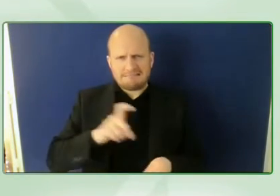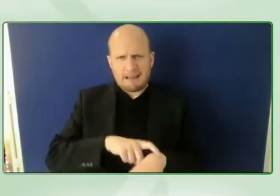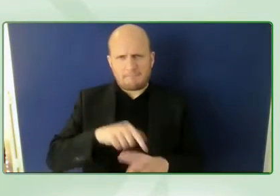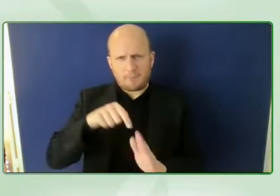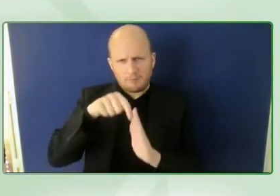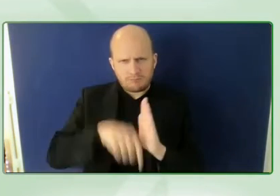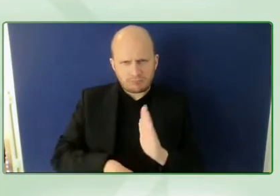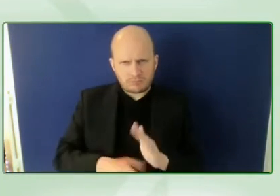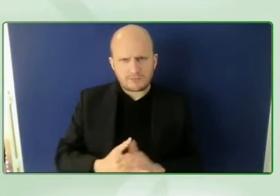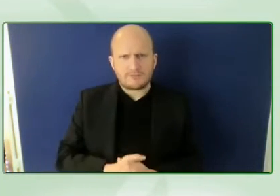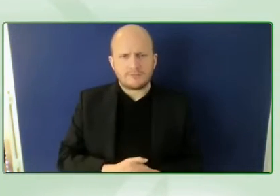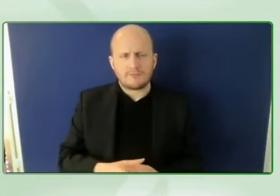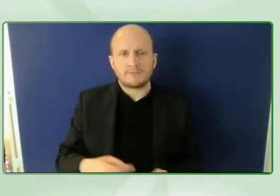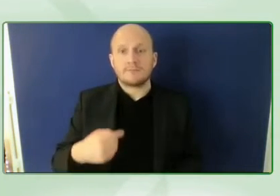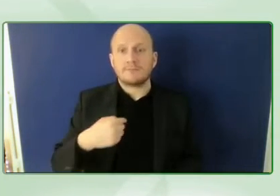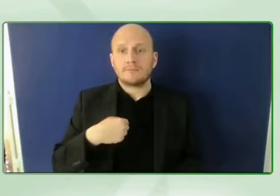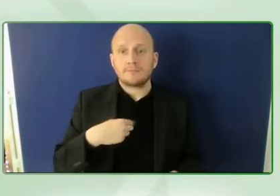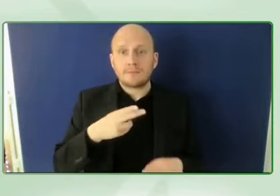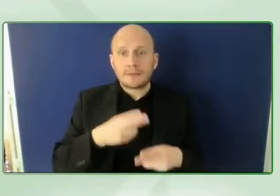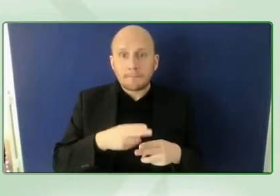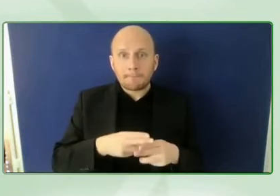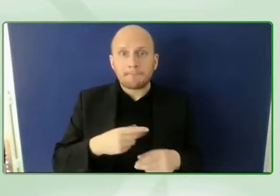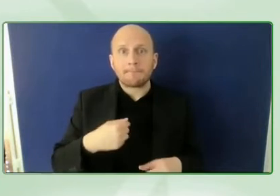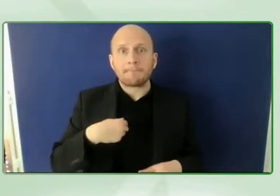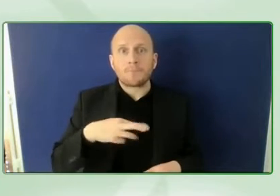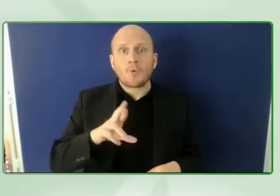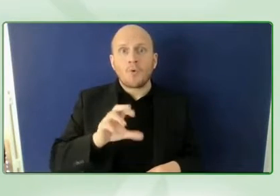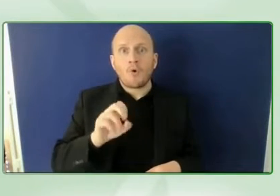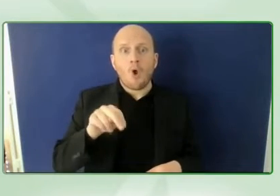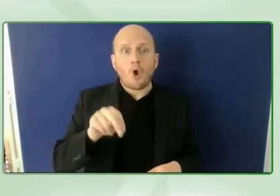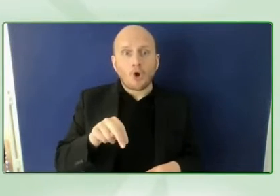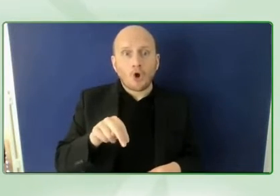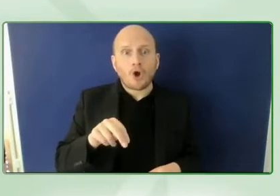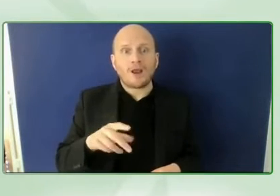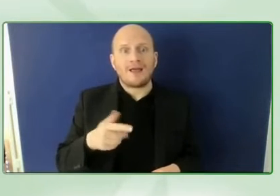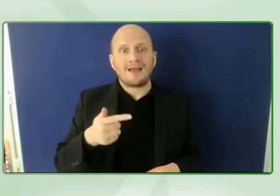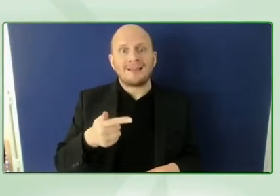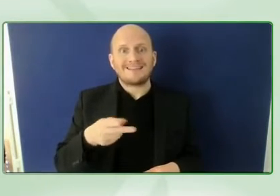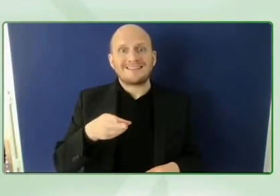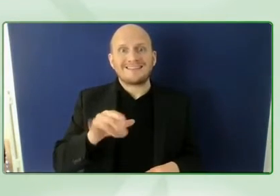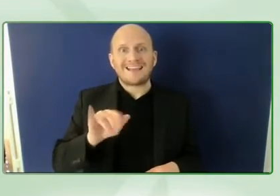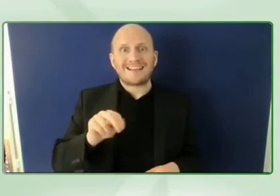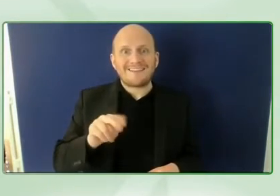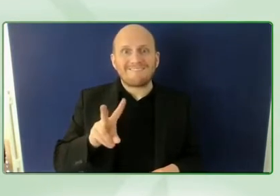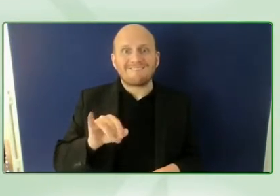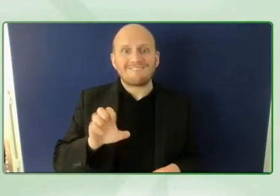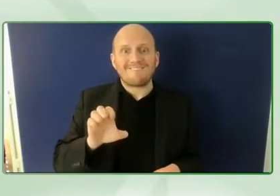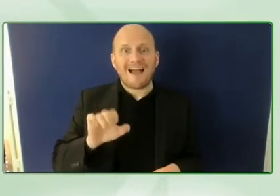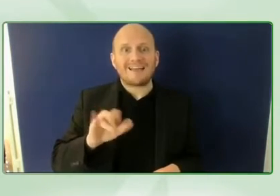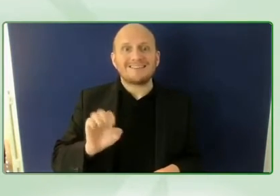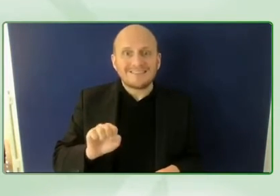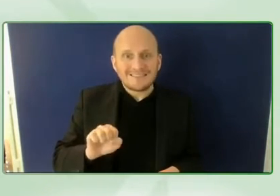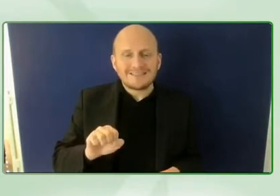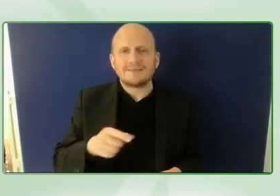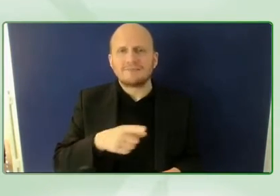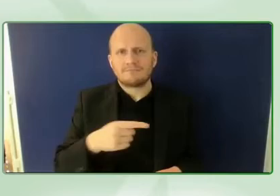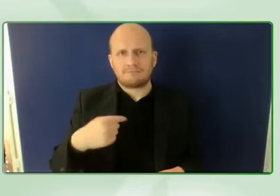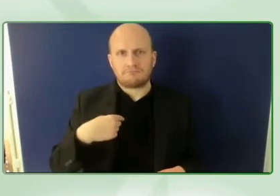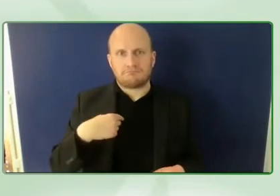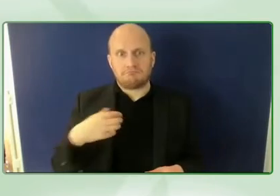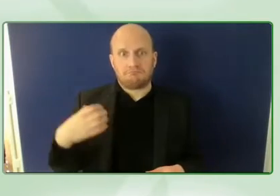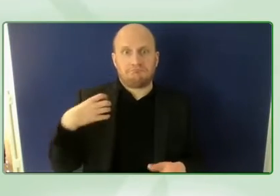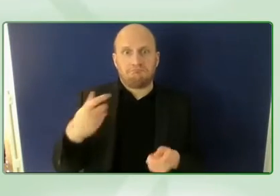am the manager here of the public sector at the zero project for those of you who can perhaps hear me but not see me